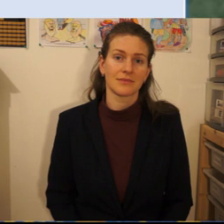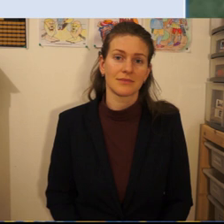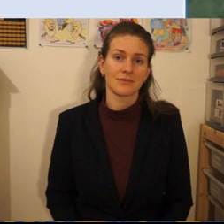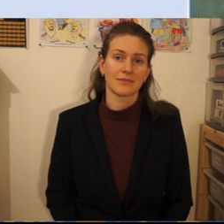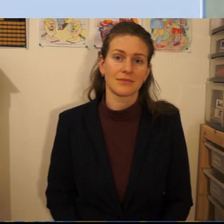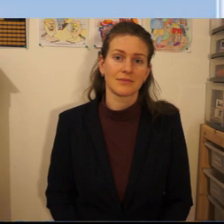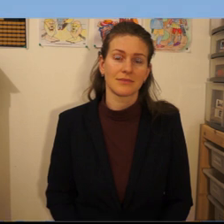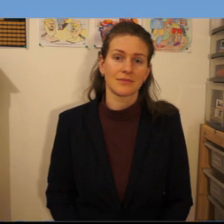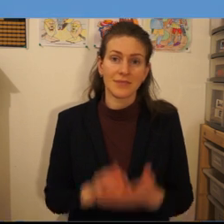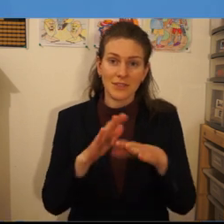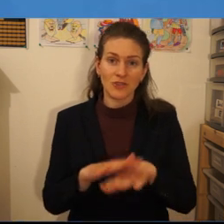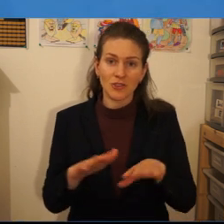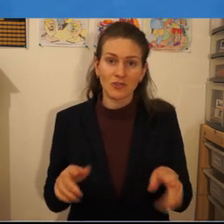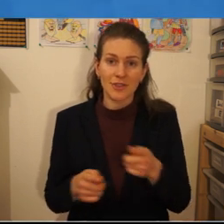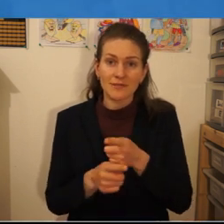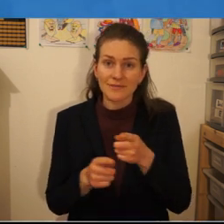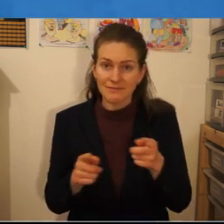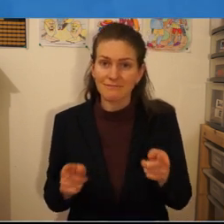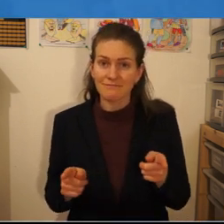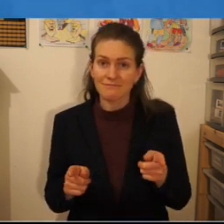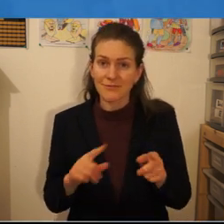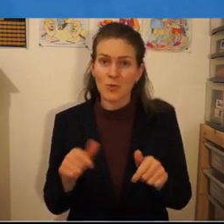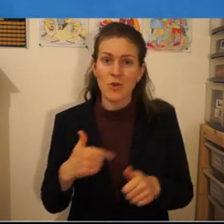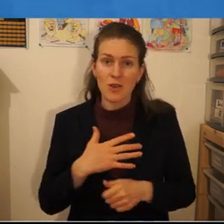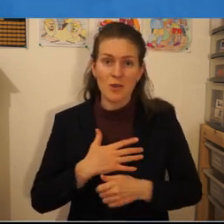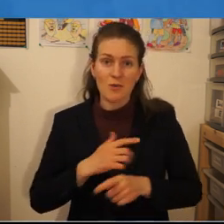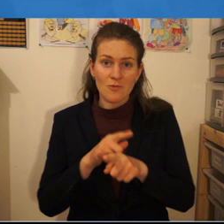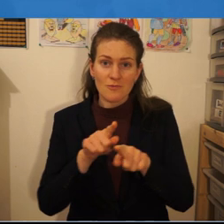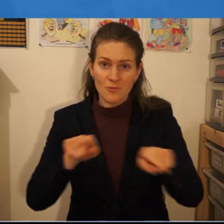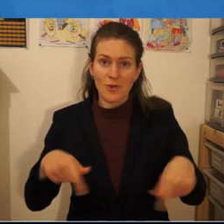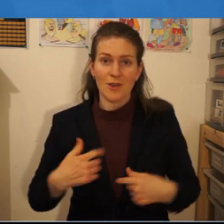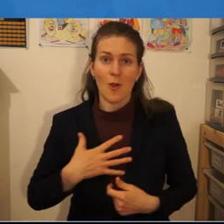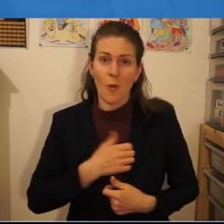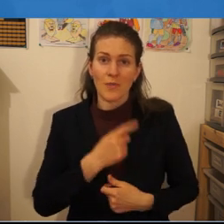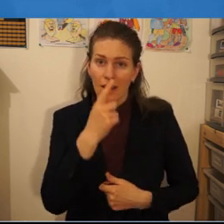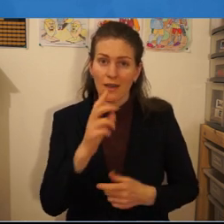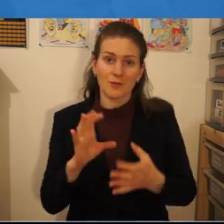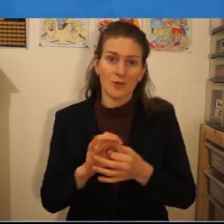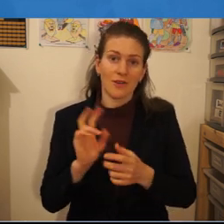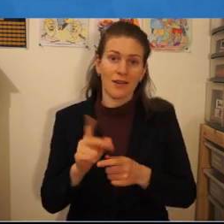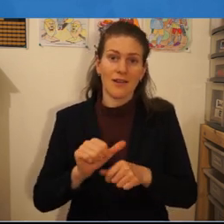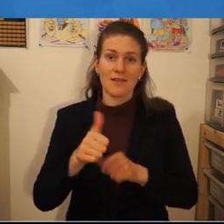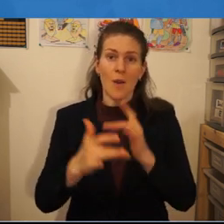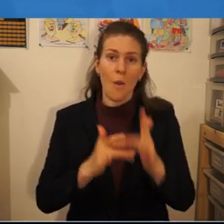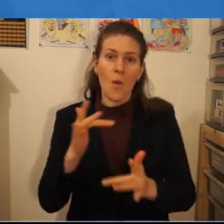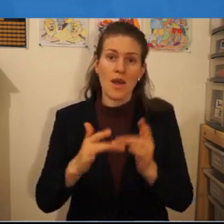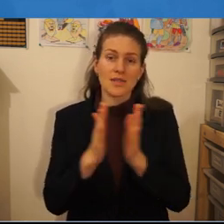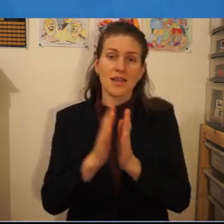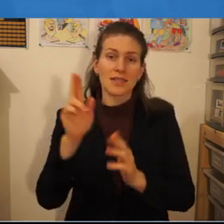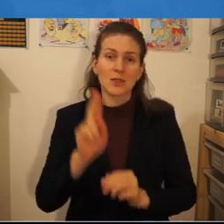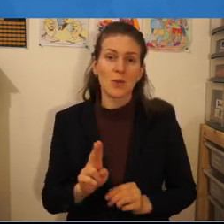well children we hope that you will be able to join us again for our online Sunday school